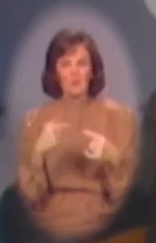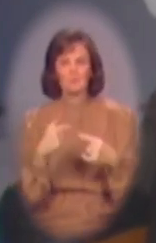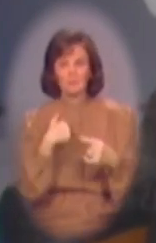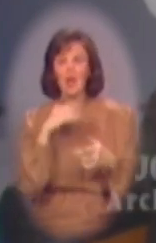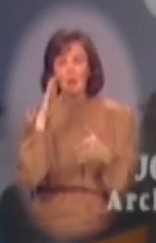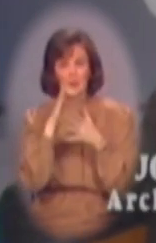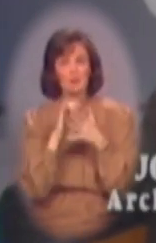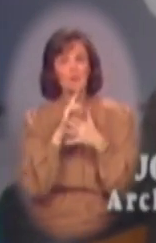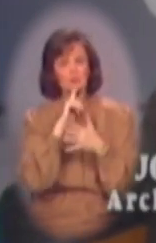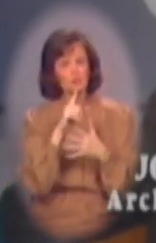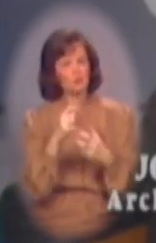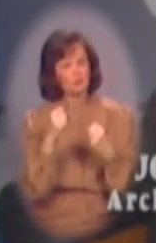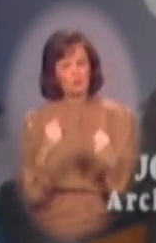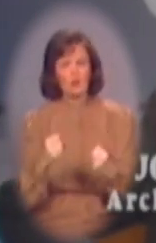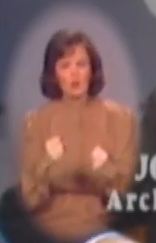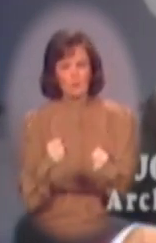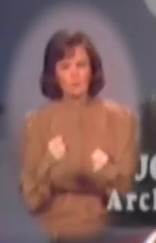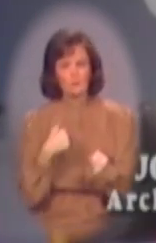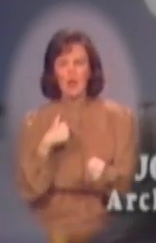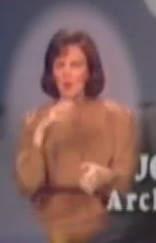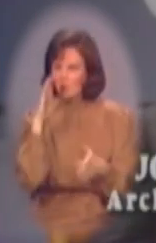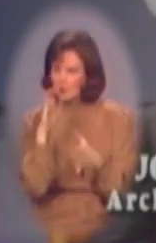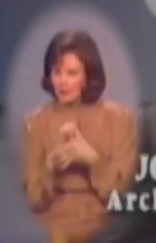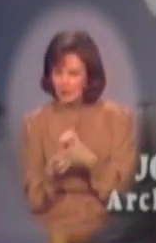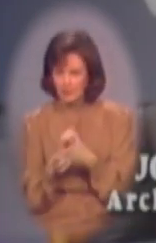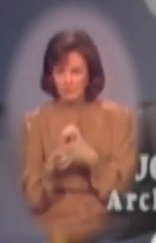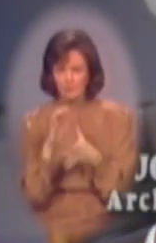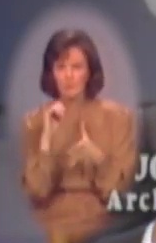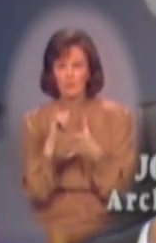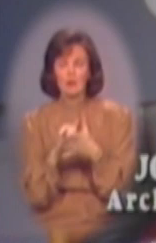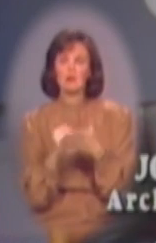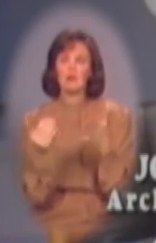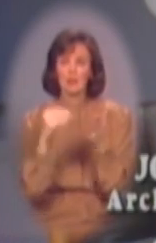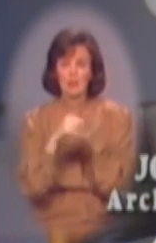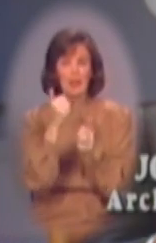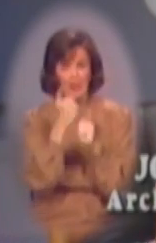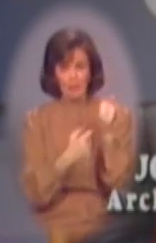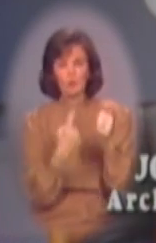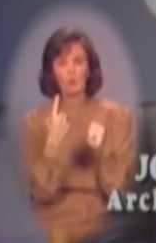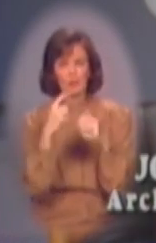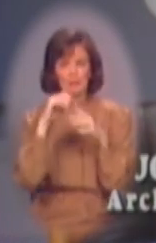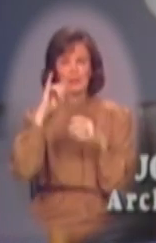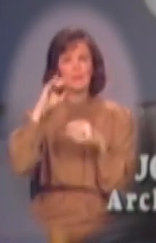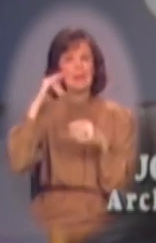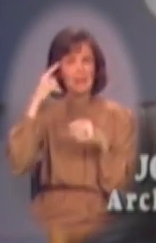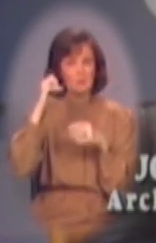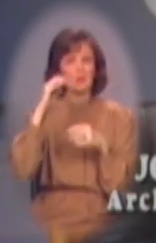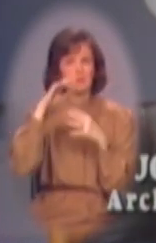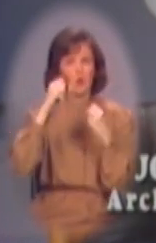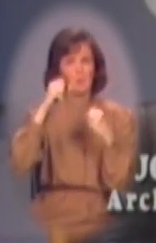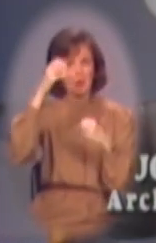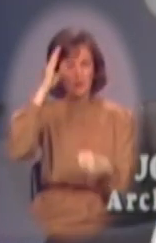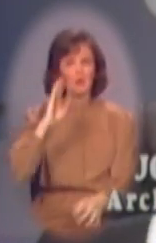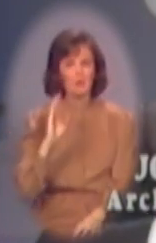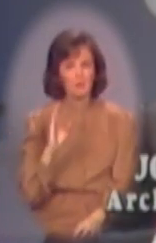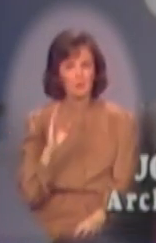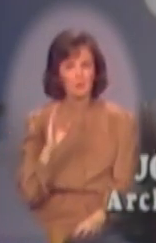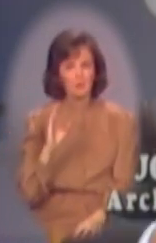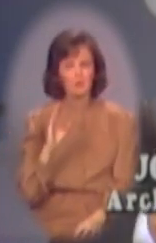I believe it so intensely. I believe that, again, everybody's made in the image and likeness of Almighty God.